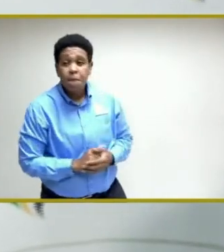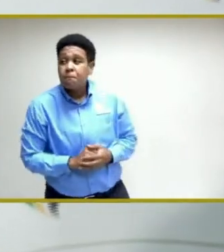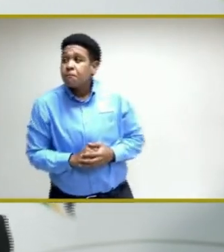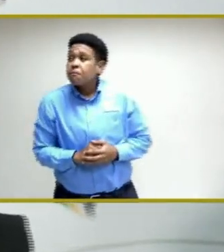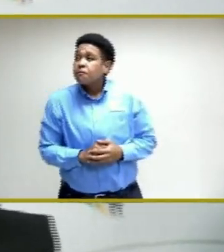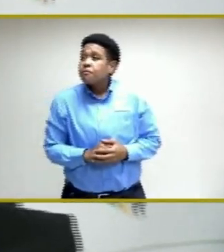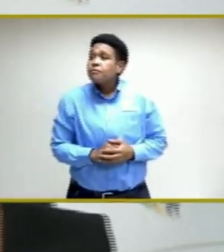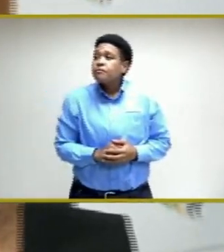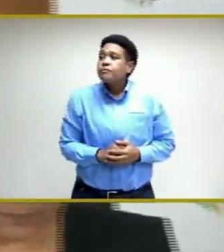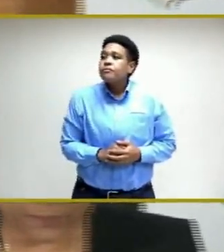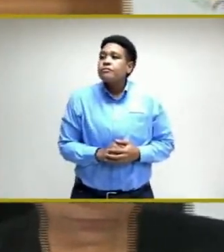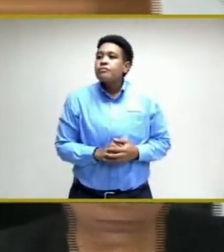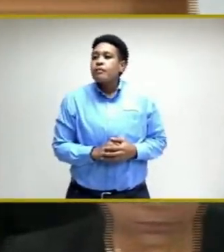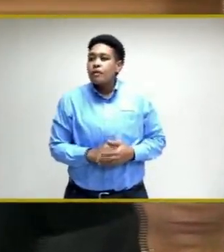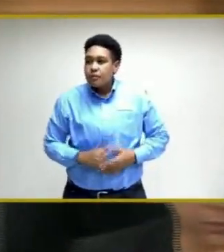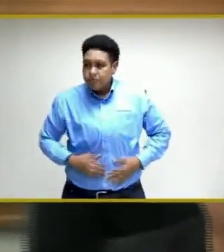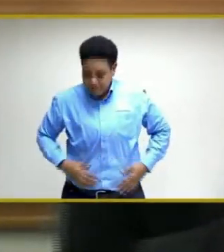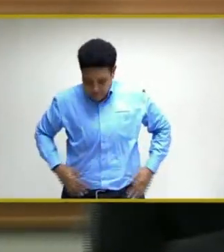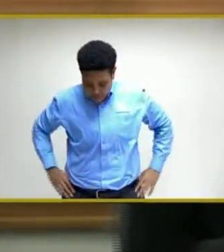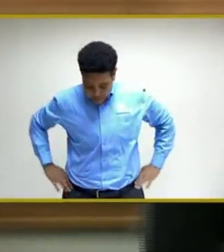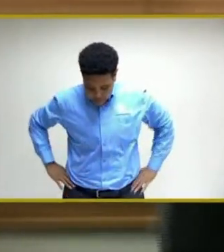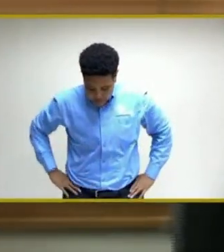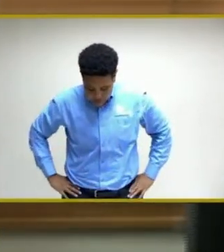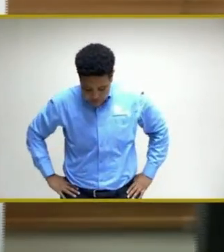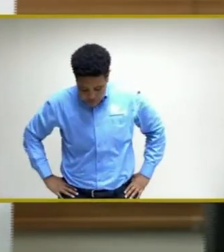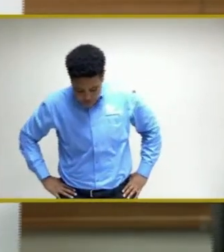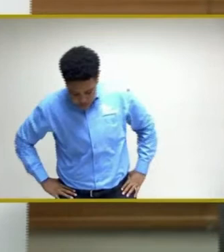Thank you very much, CMO.